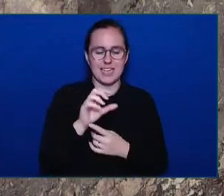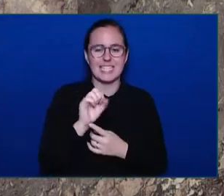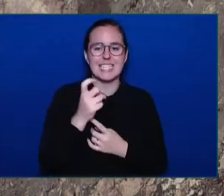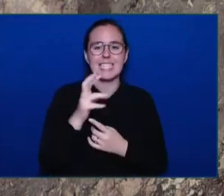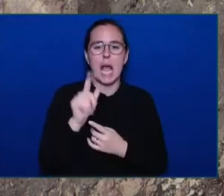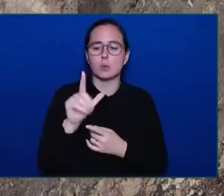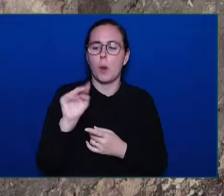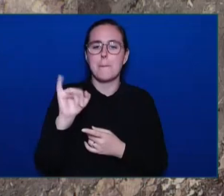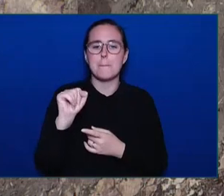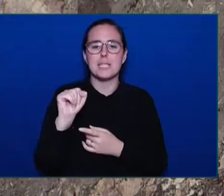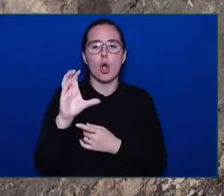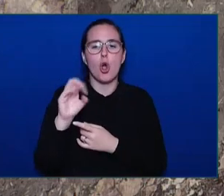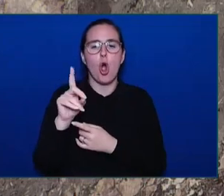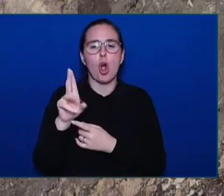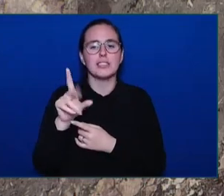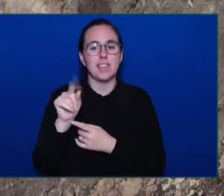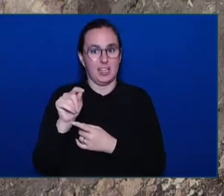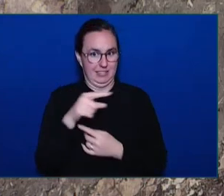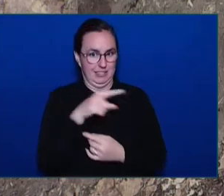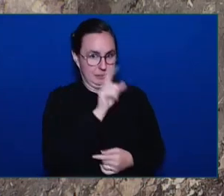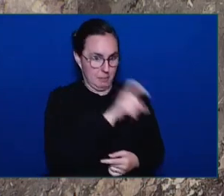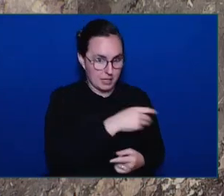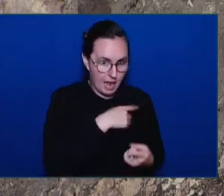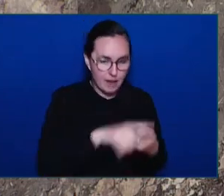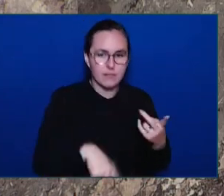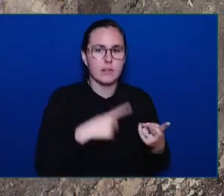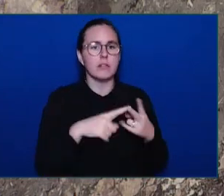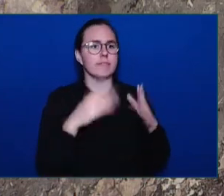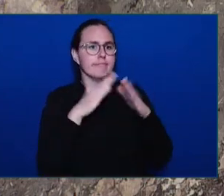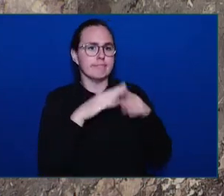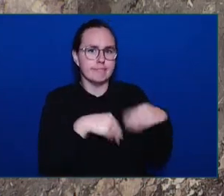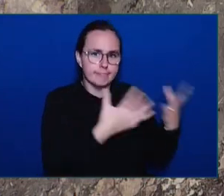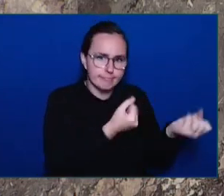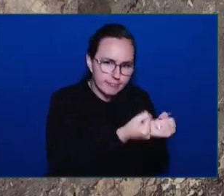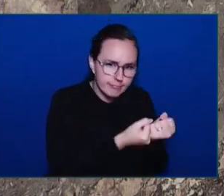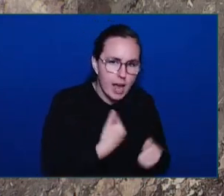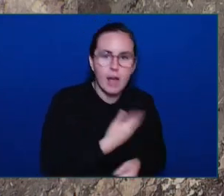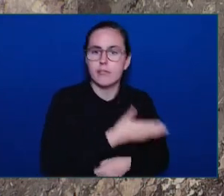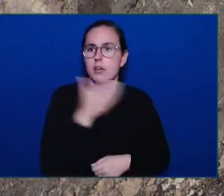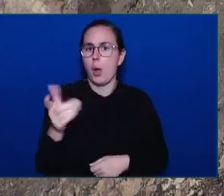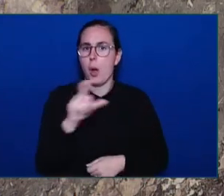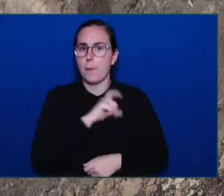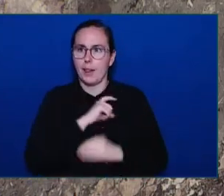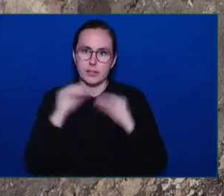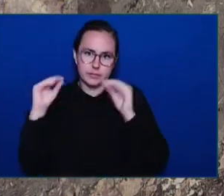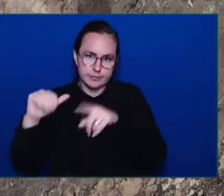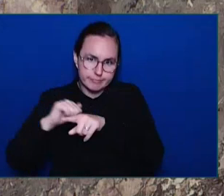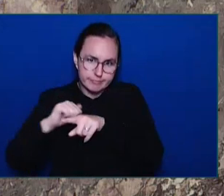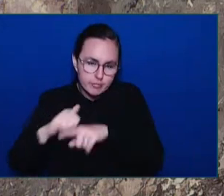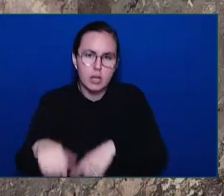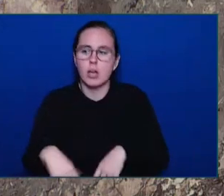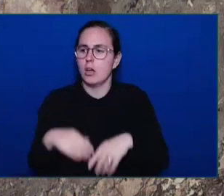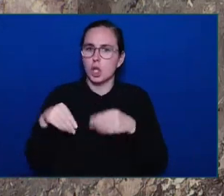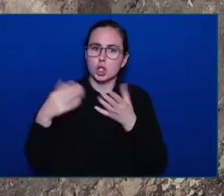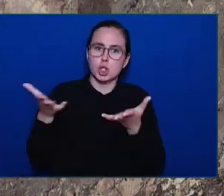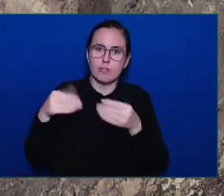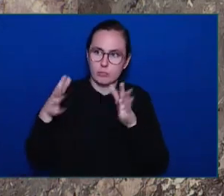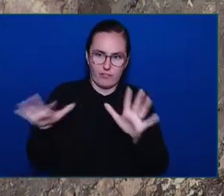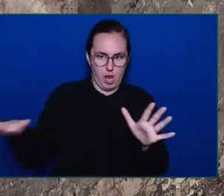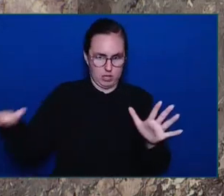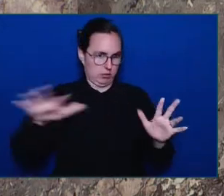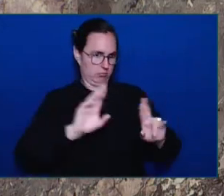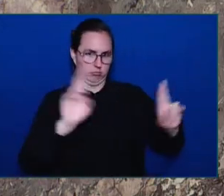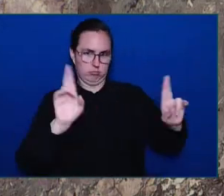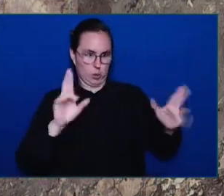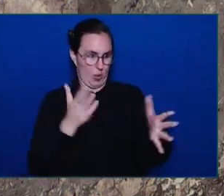with our partners from police to frontline service providers. Mr. Speaker, this work is underway for an action